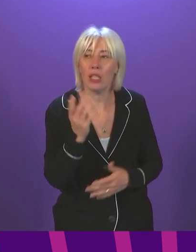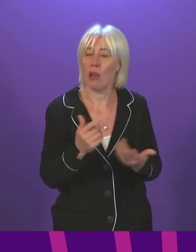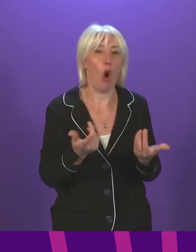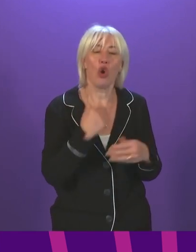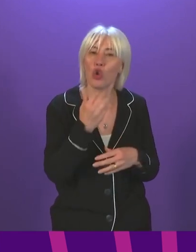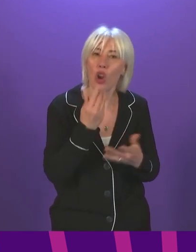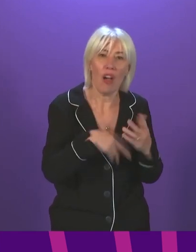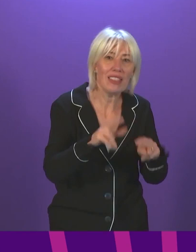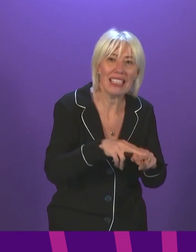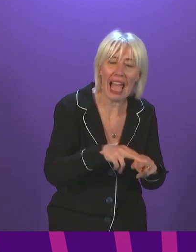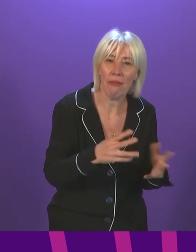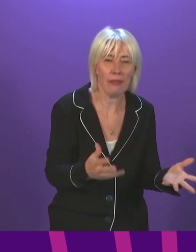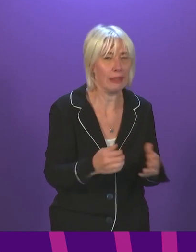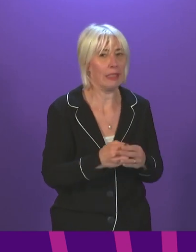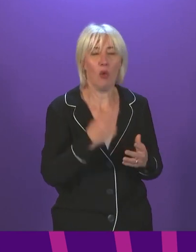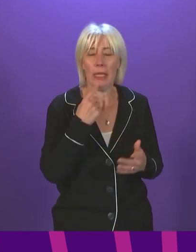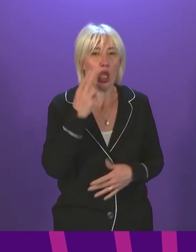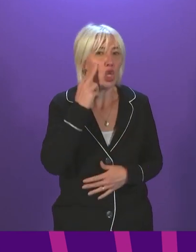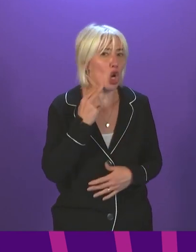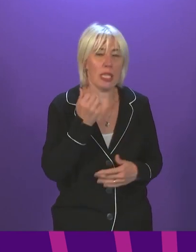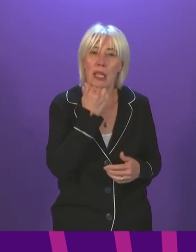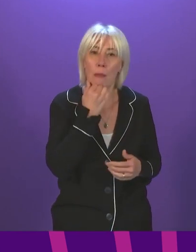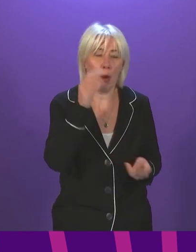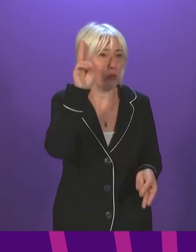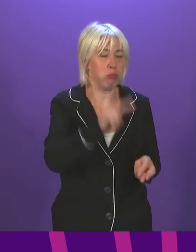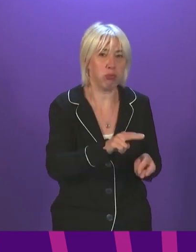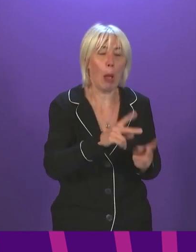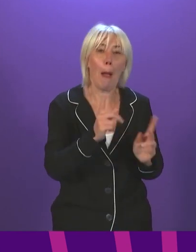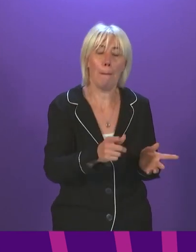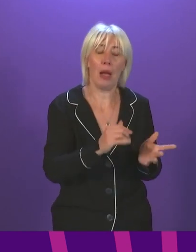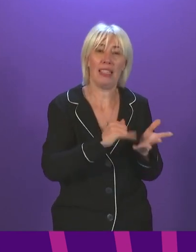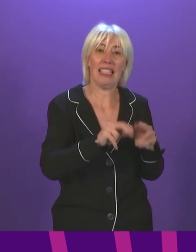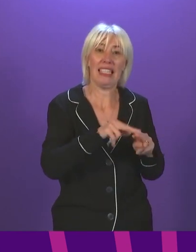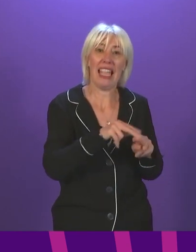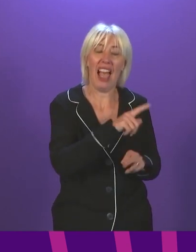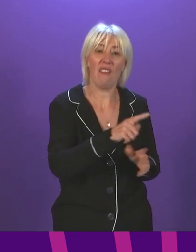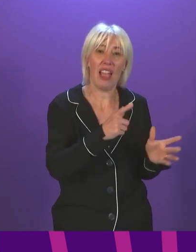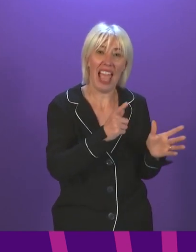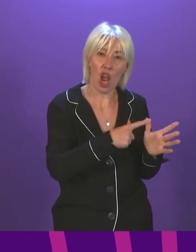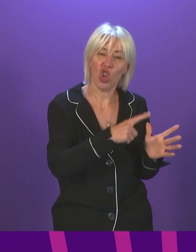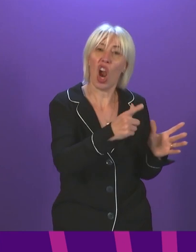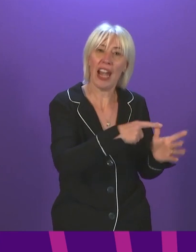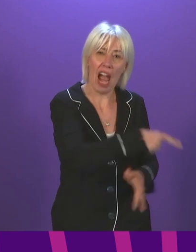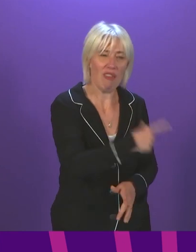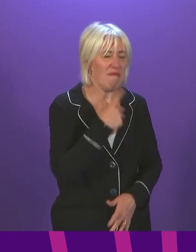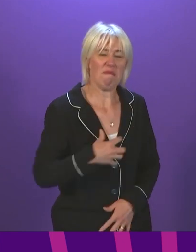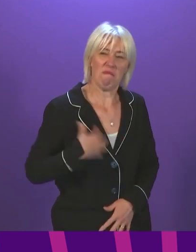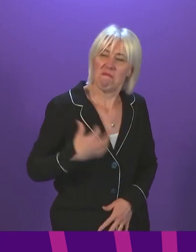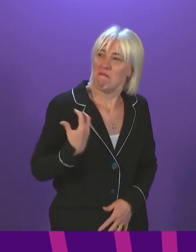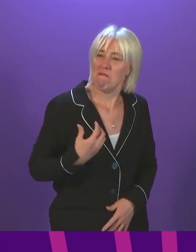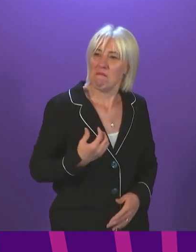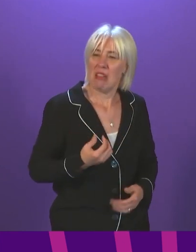First Minister has boasted of how many nurses we have, but staff at NHS Earsha and Arran feel angry, unsupported and let down.